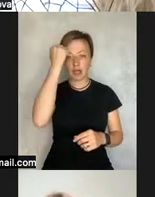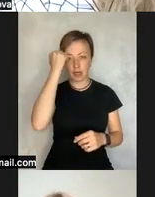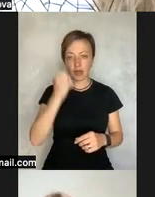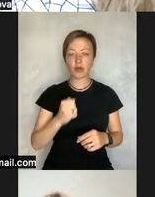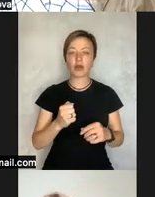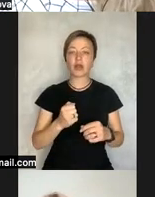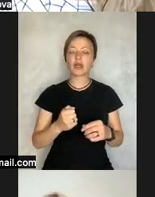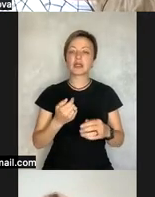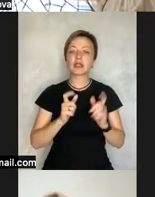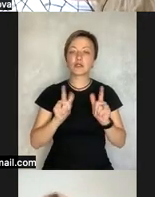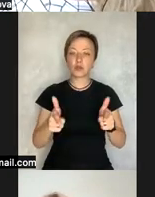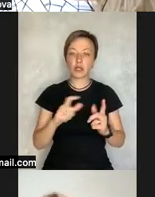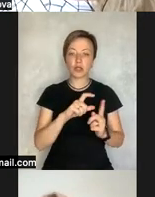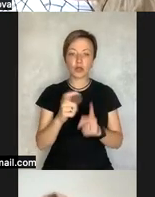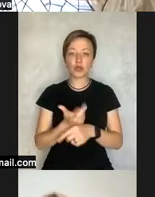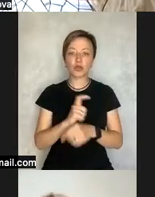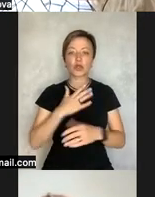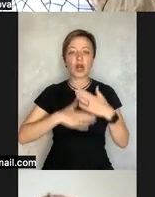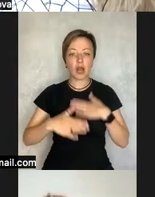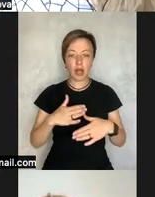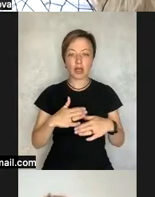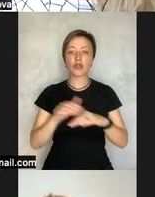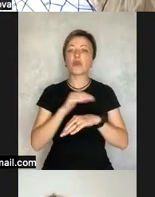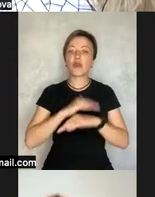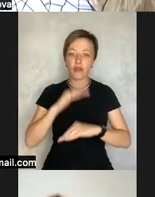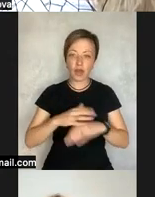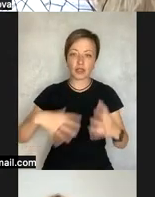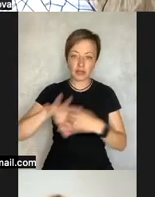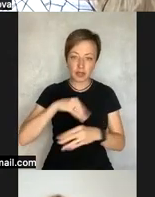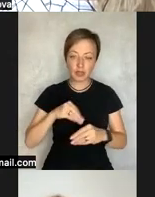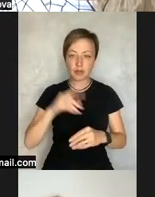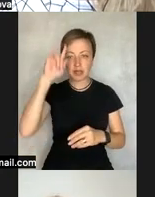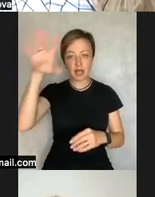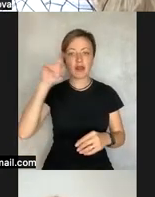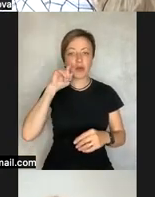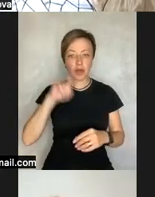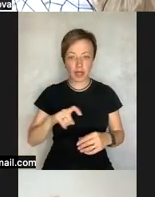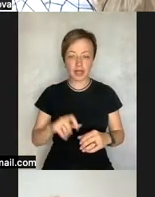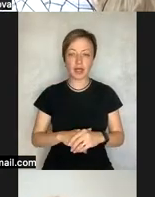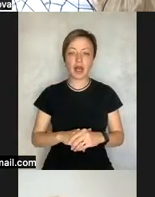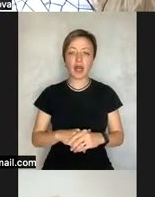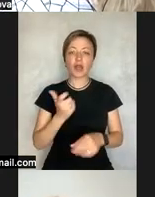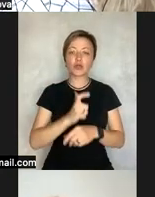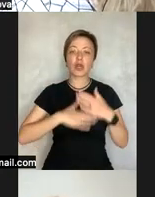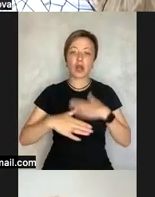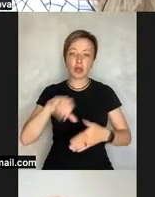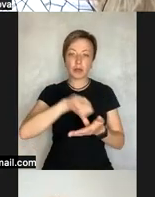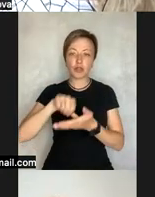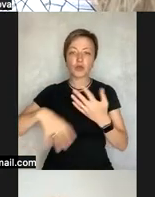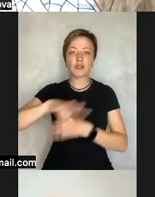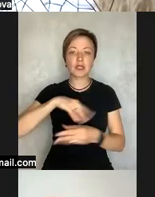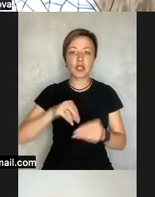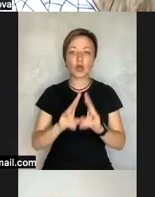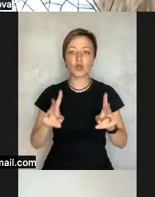thank you very much dragana for the introduction i am very happy to see you all uh good evening to everyone